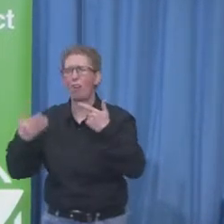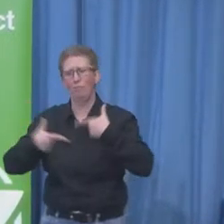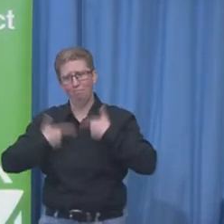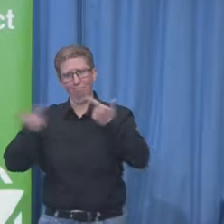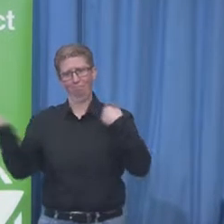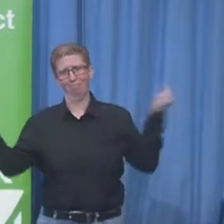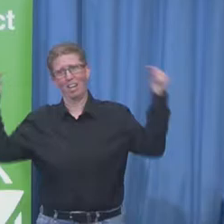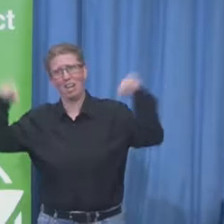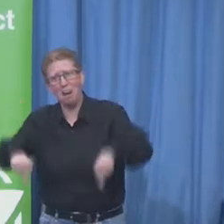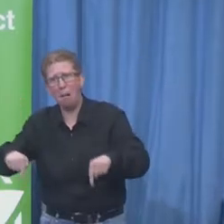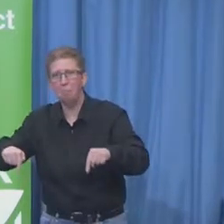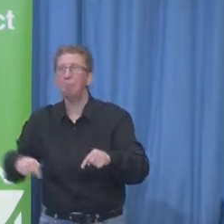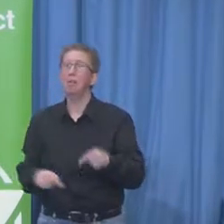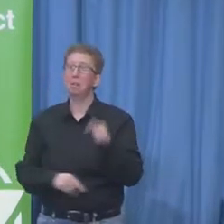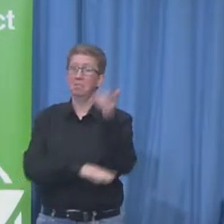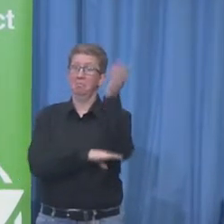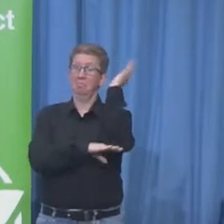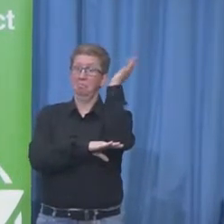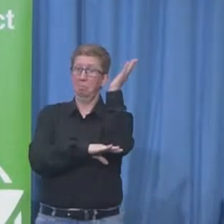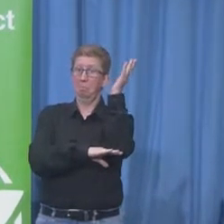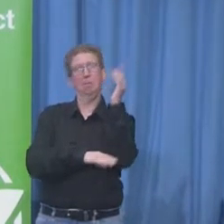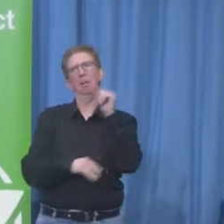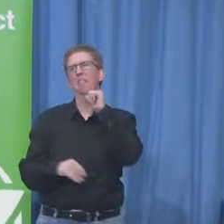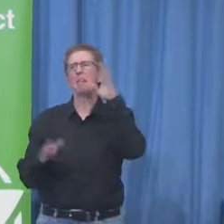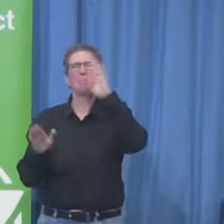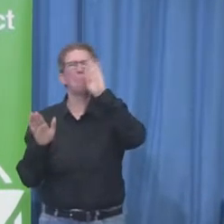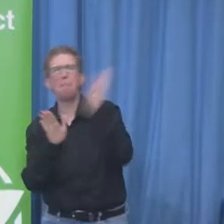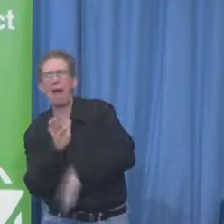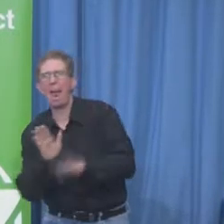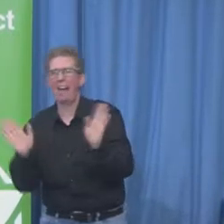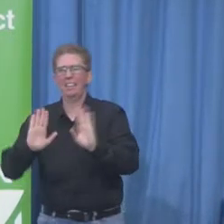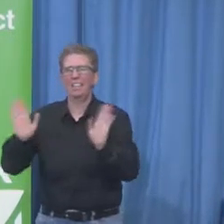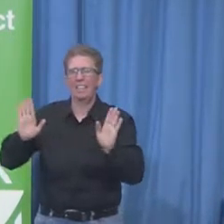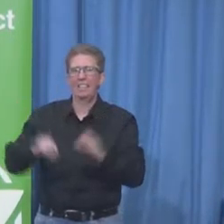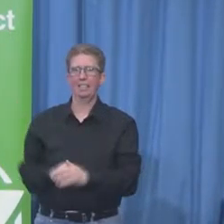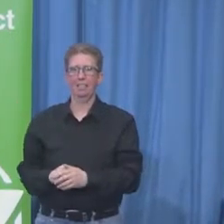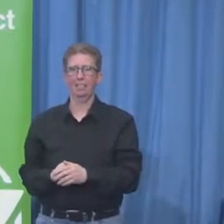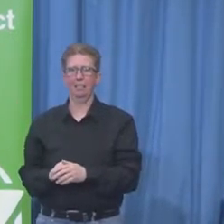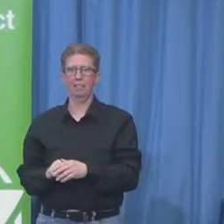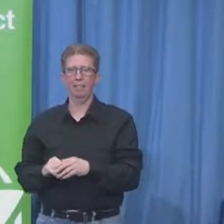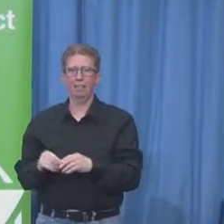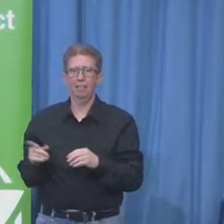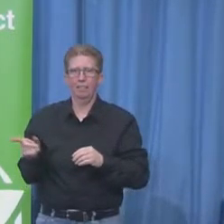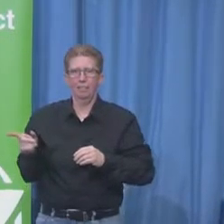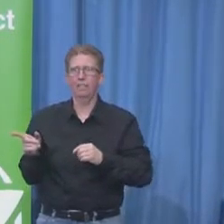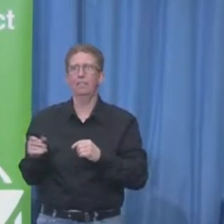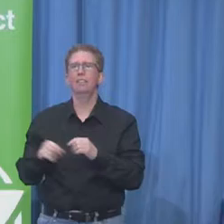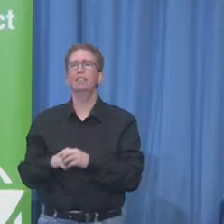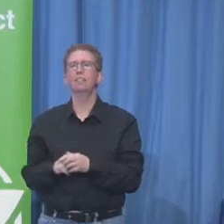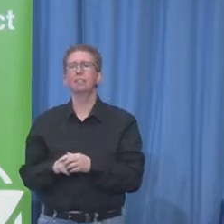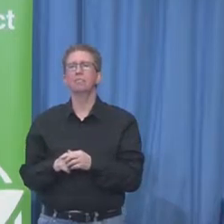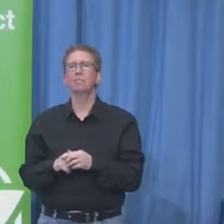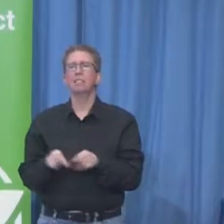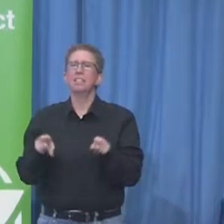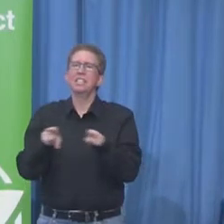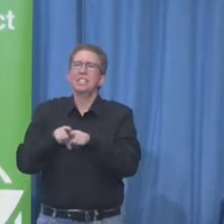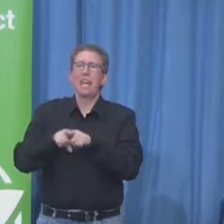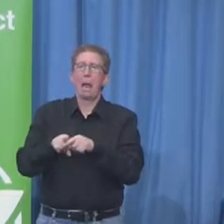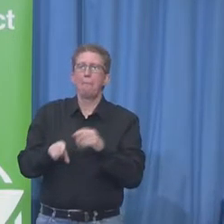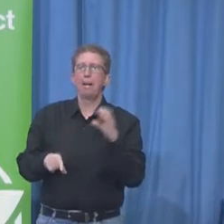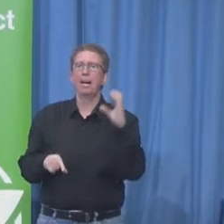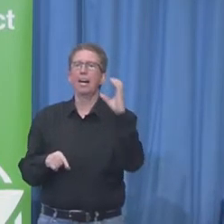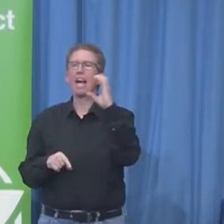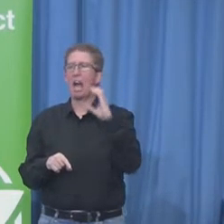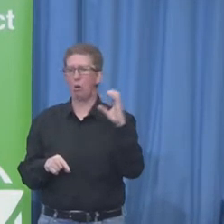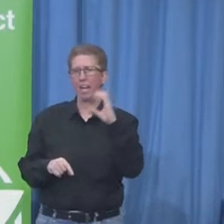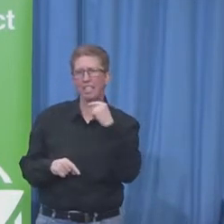going to sit up there like Henry Kissinger, so I hope you don't mind. I'm going to walk around a little bit. As Carolyn said, my name is Pat